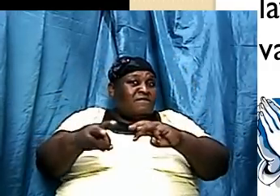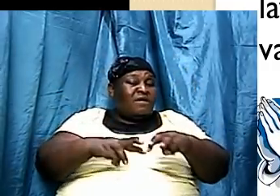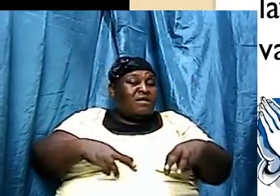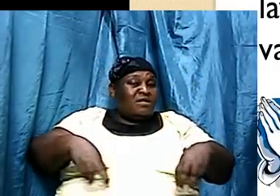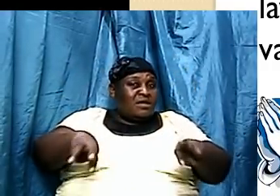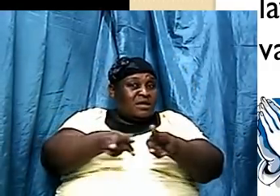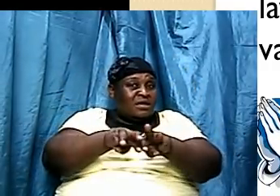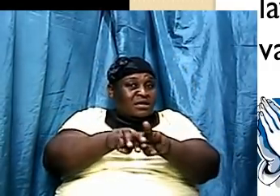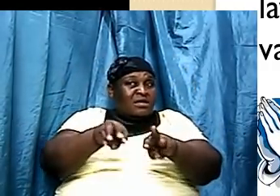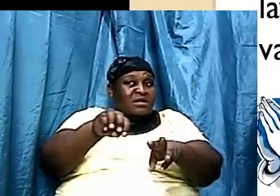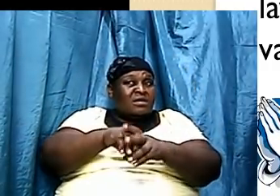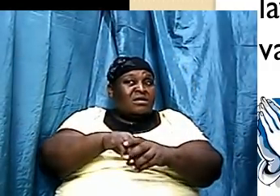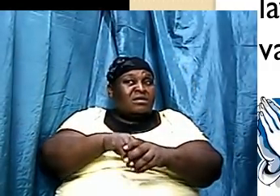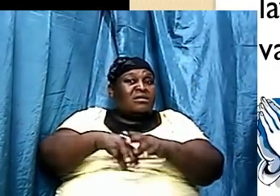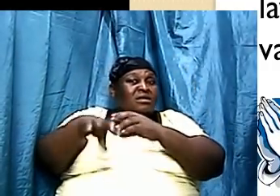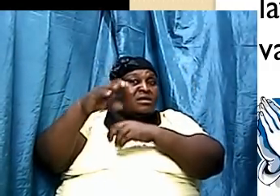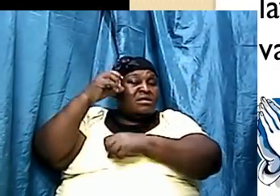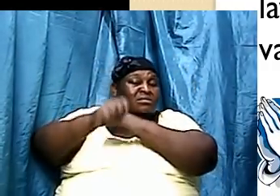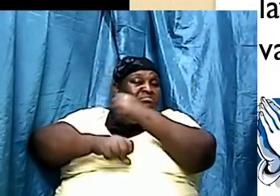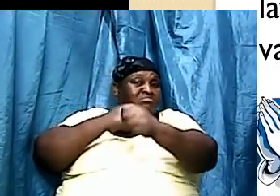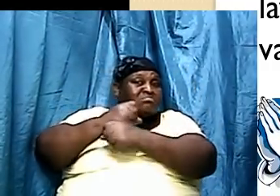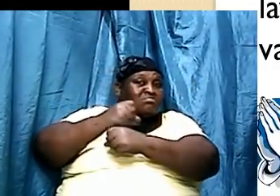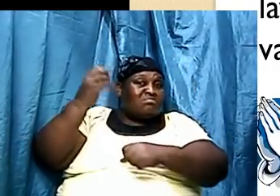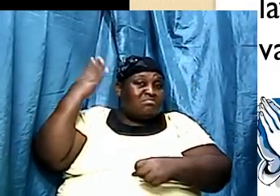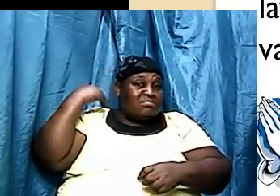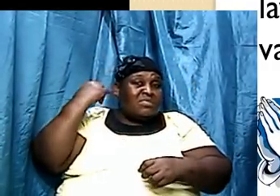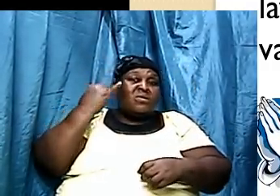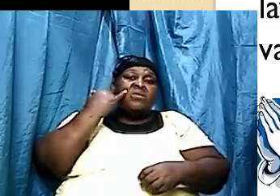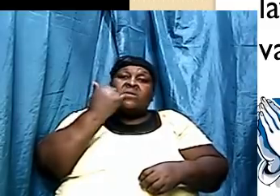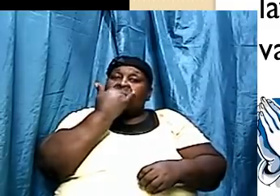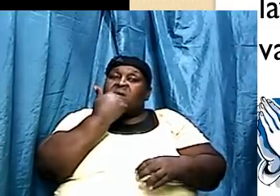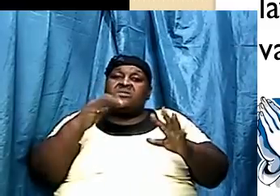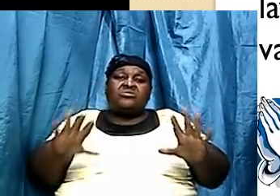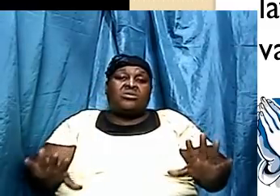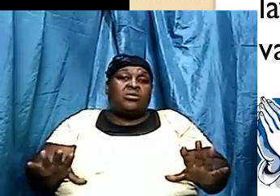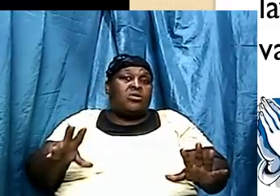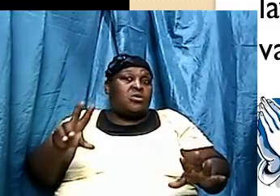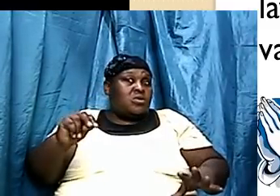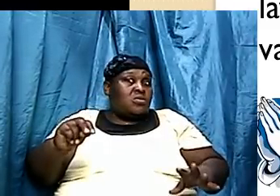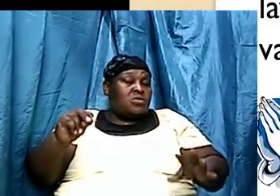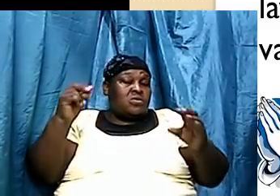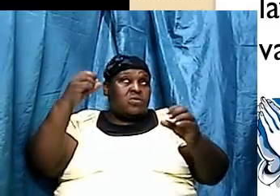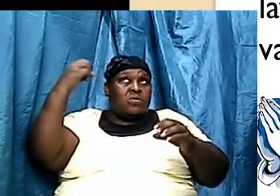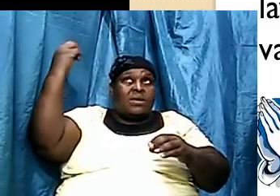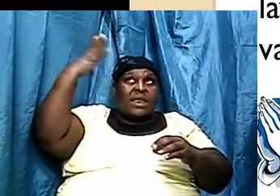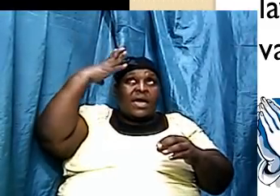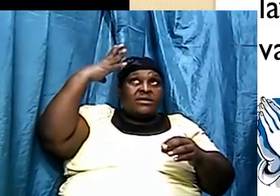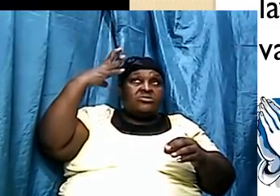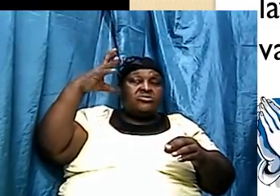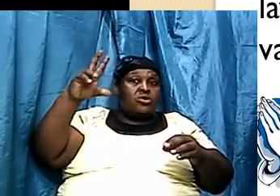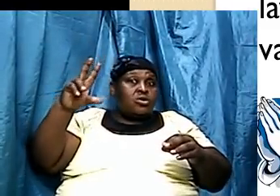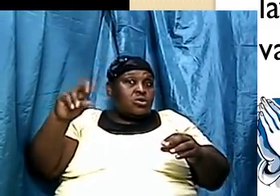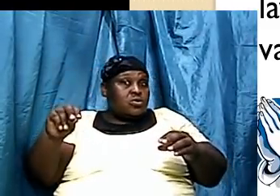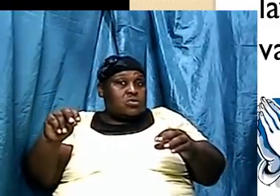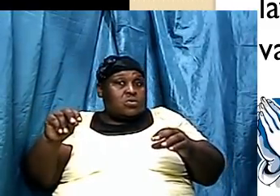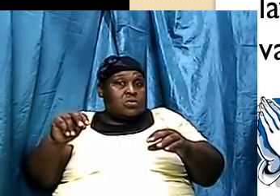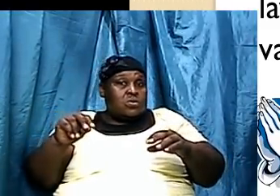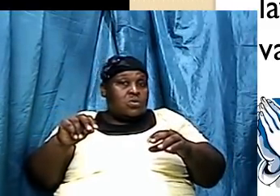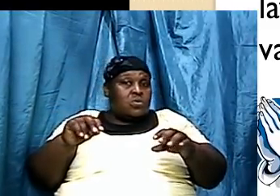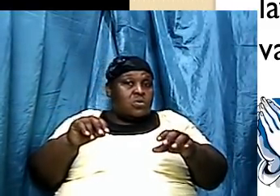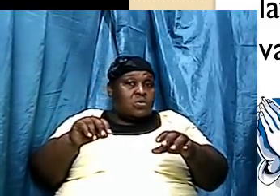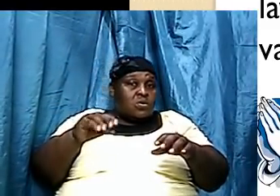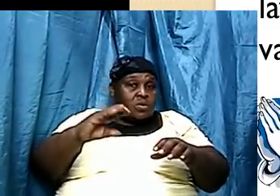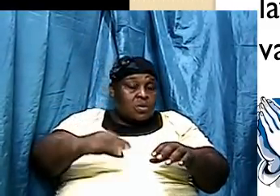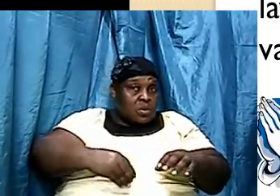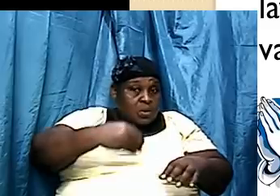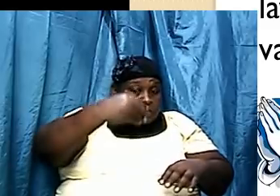ancient Israel, where there was no light, and there was no internet, and there was no computers, and there